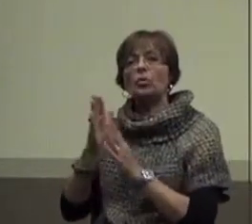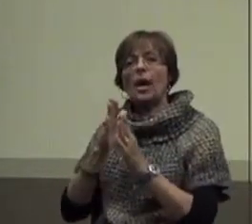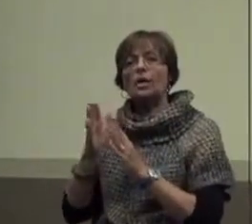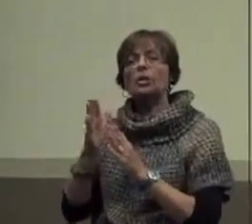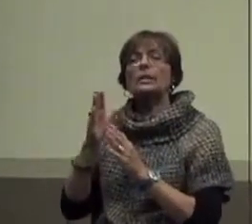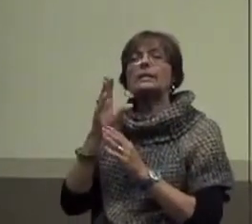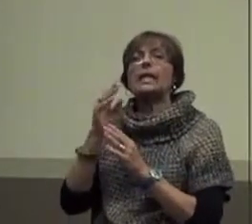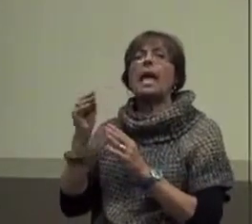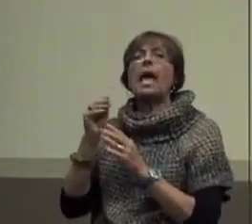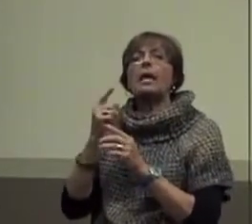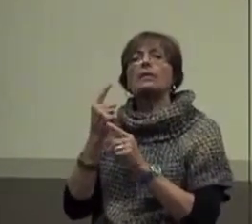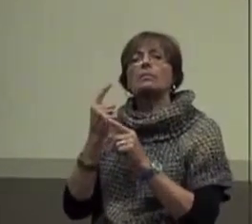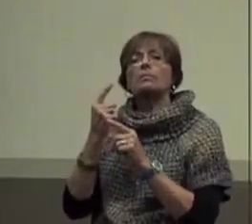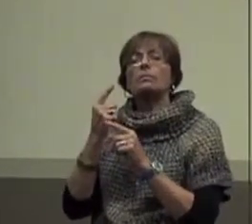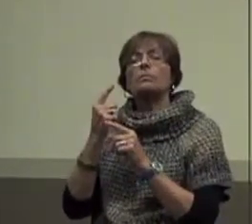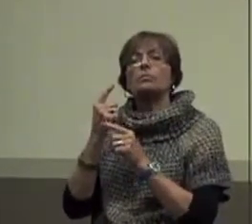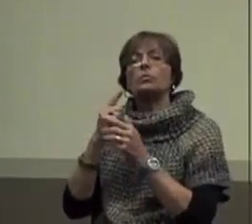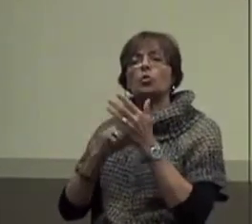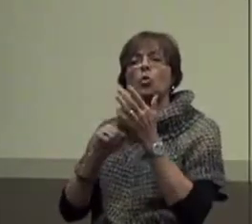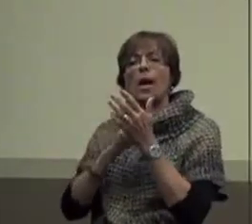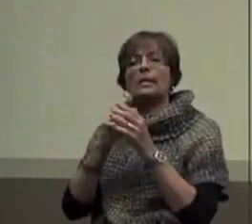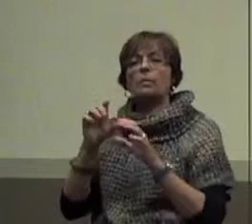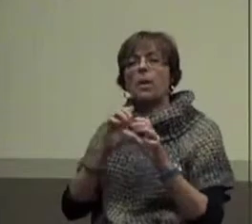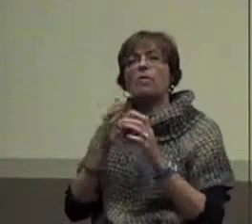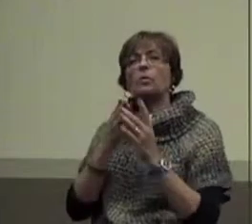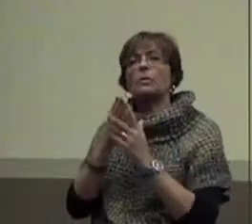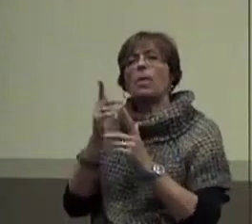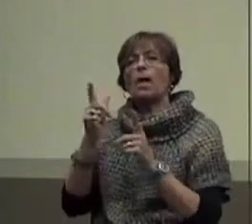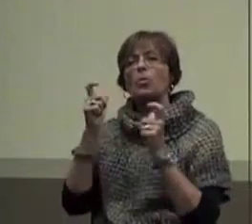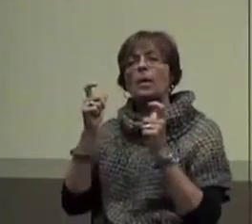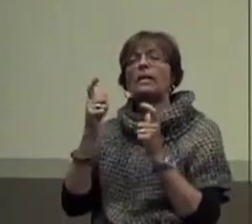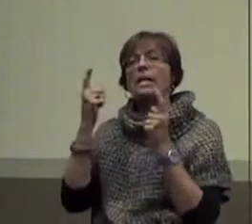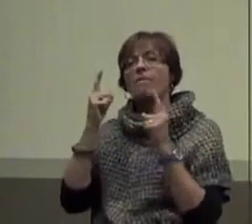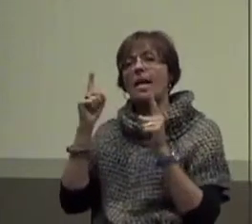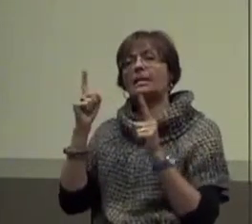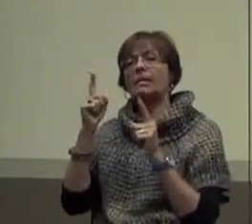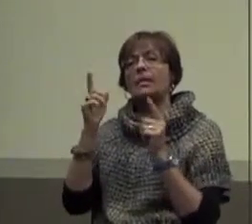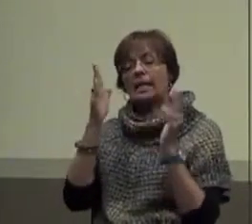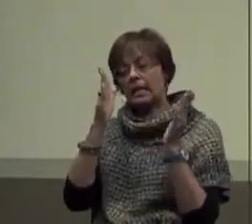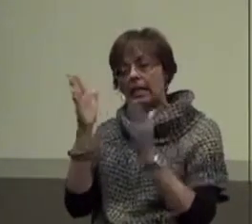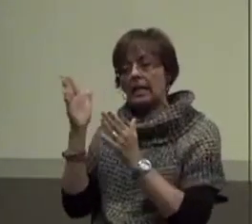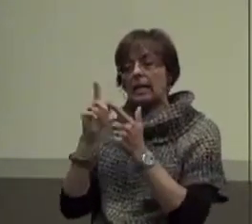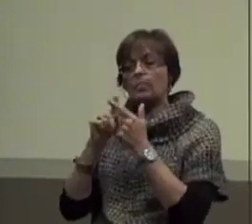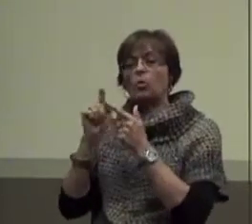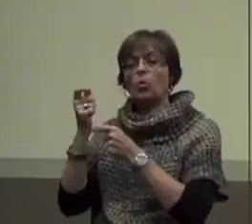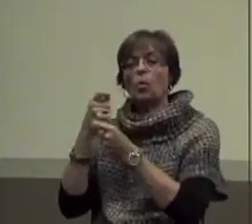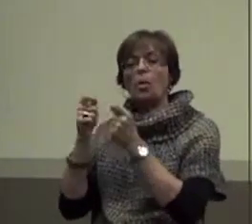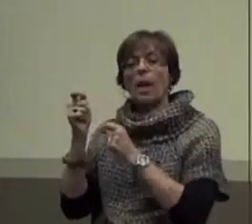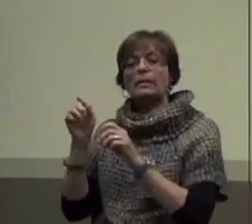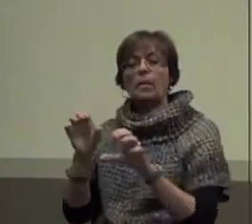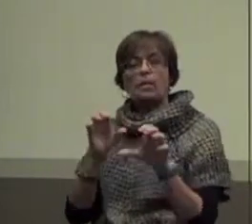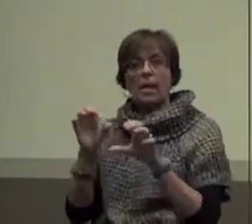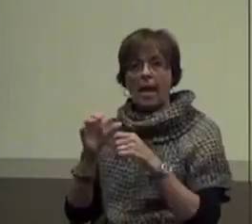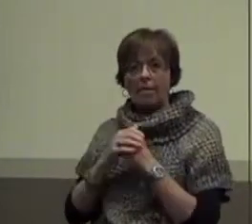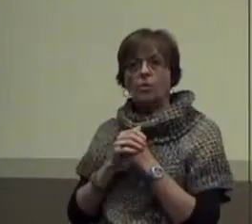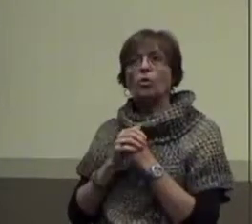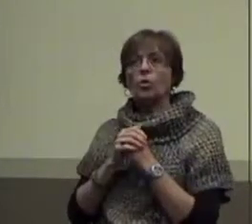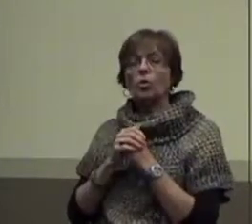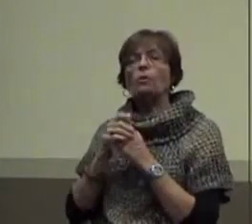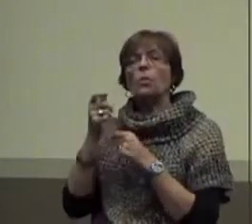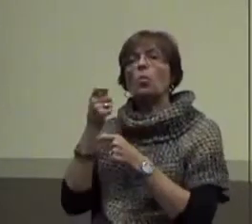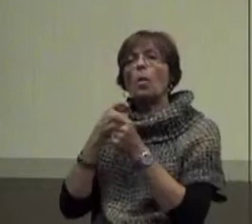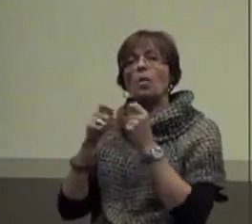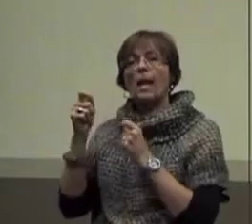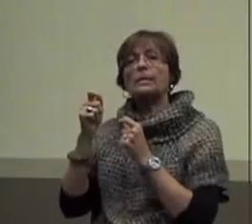about correcting the behaviors by quickly and effectively redirecting them to that replacement behavior. Okay? We put a